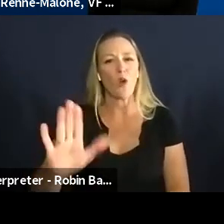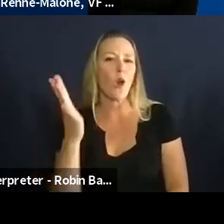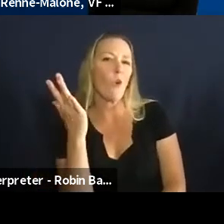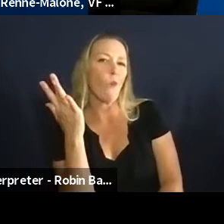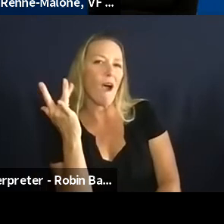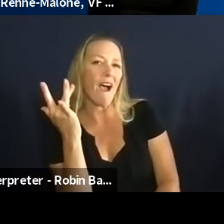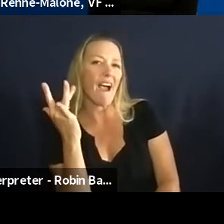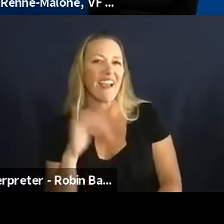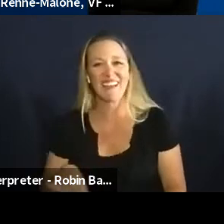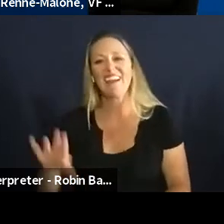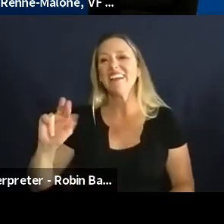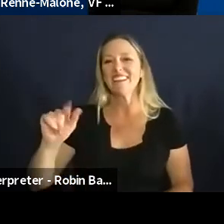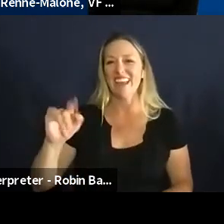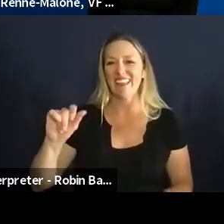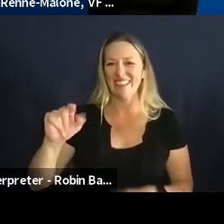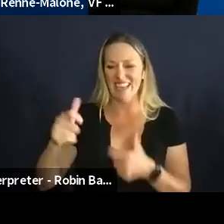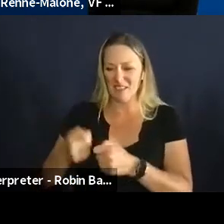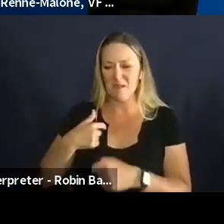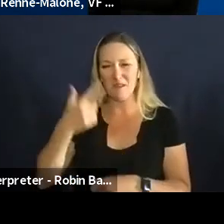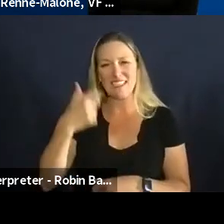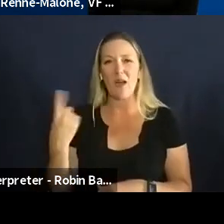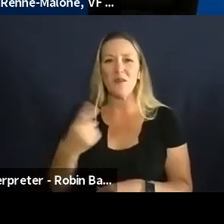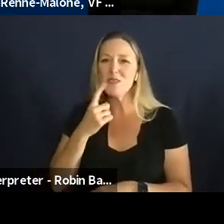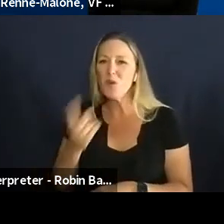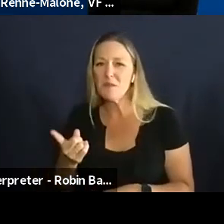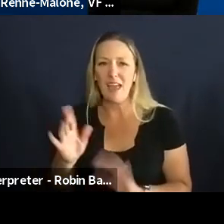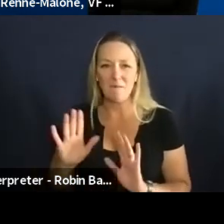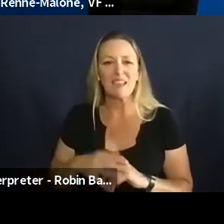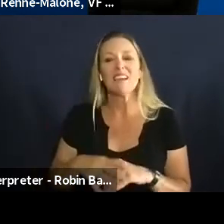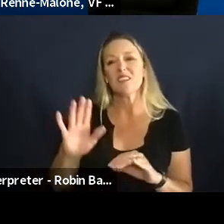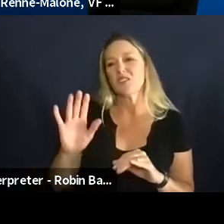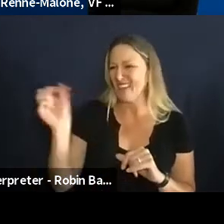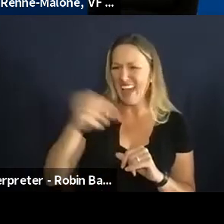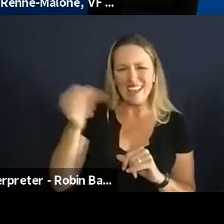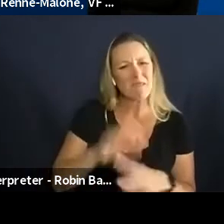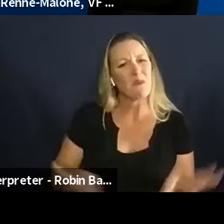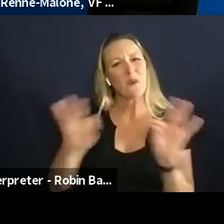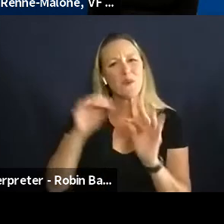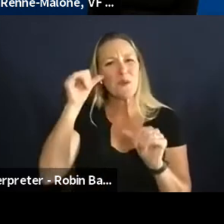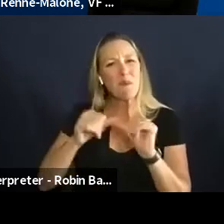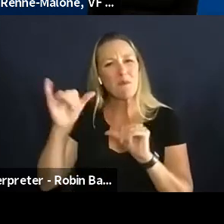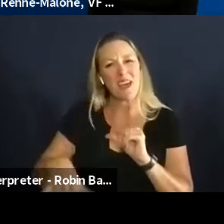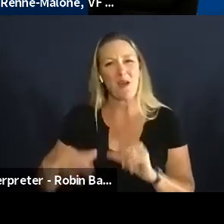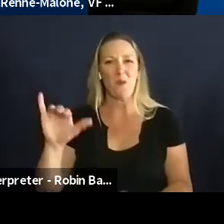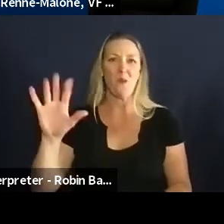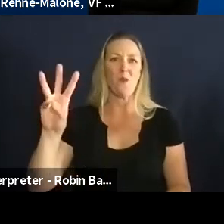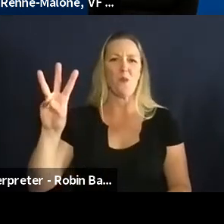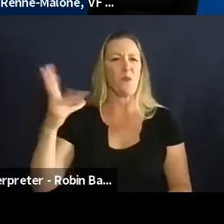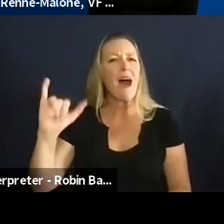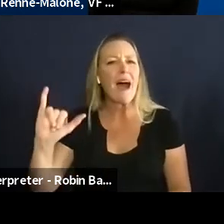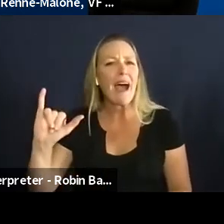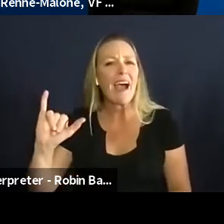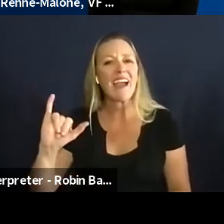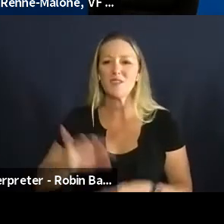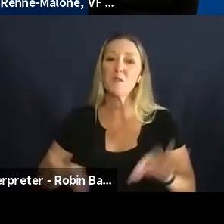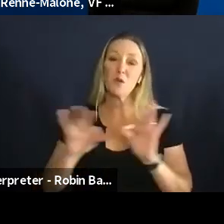saying i don't want to um take simon's next words but yes remembering that why i keep that at the forefront i love that